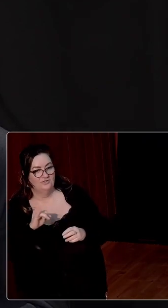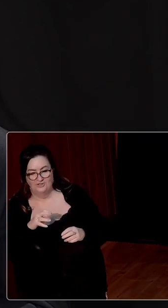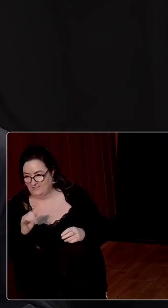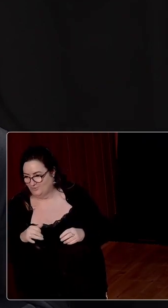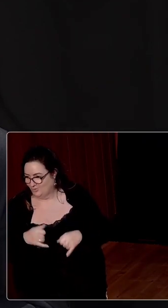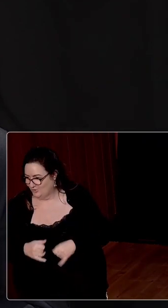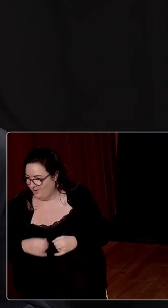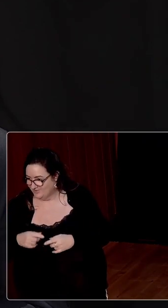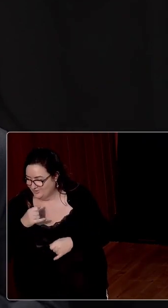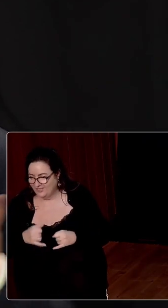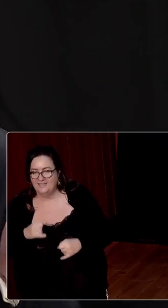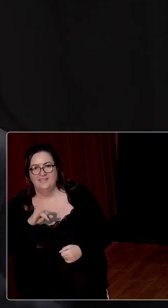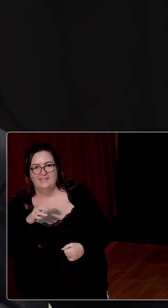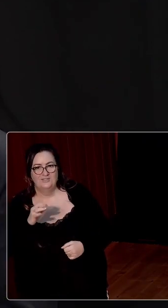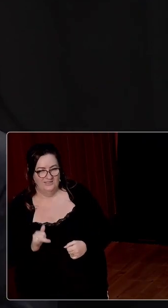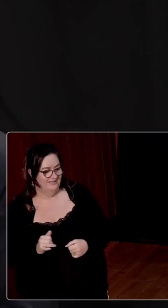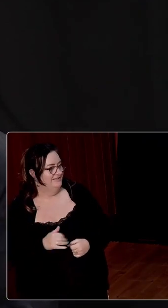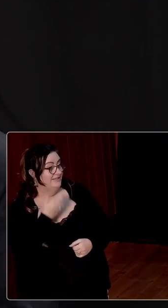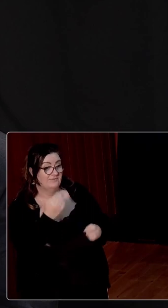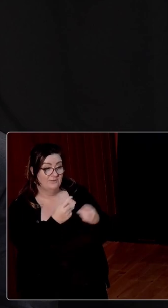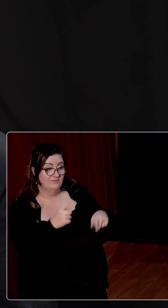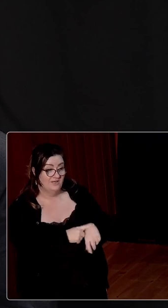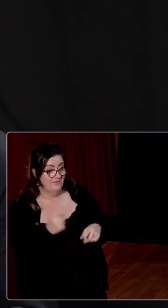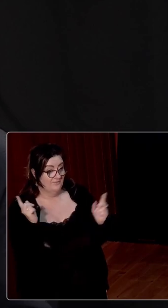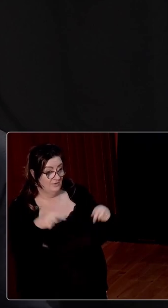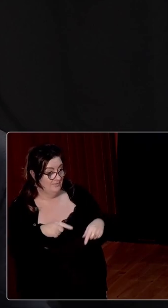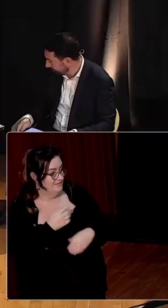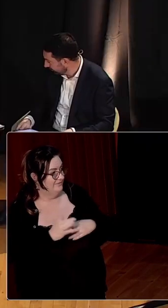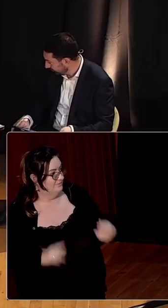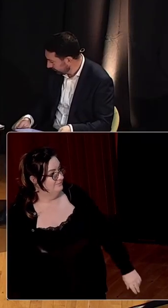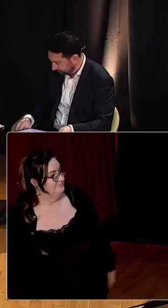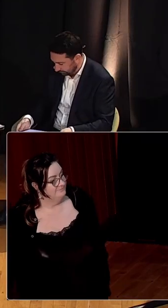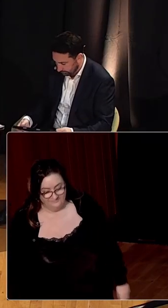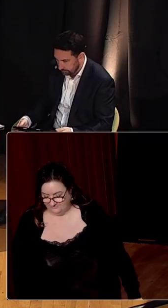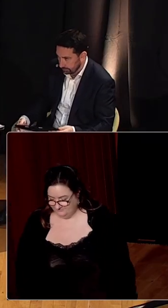organizing the conference here this afternoon. And thank you all very much for your time and your attendance here this afternoon. Thank you.